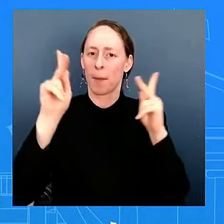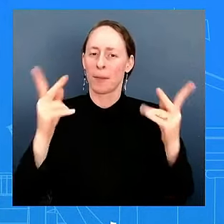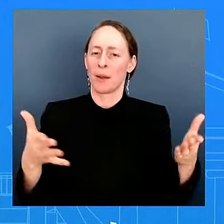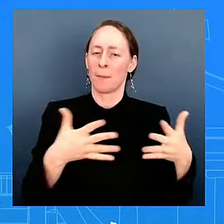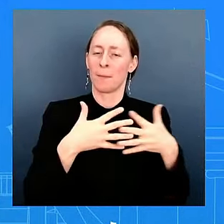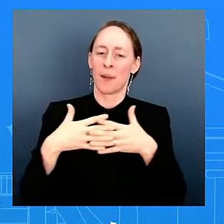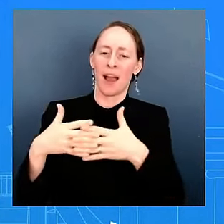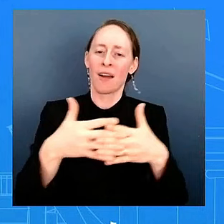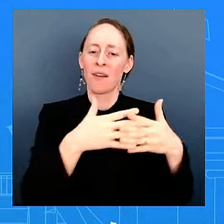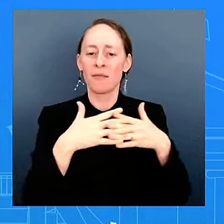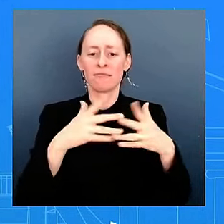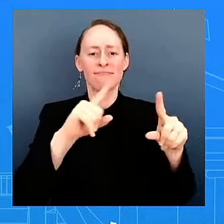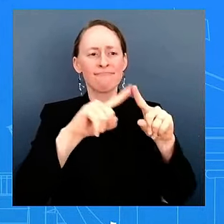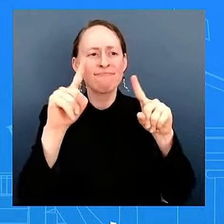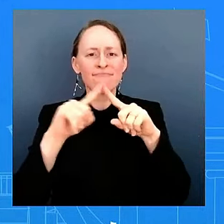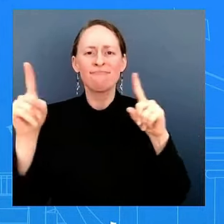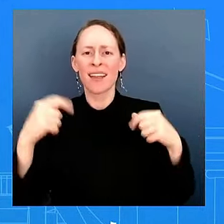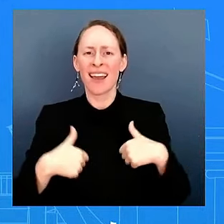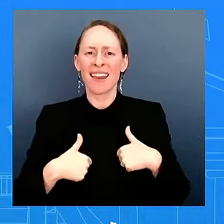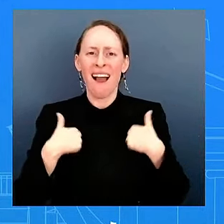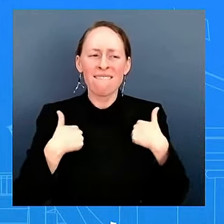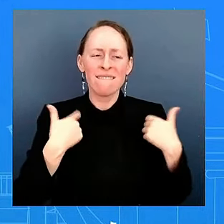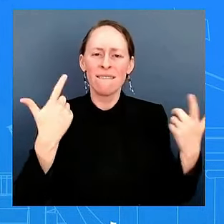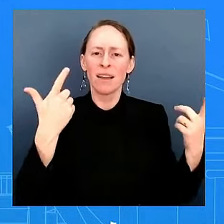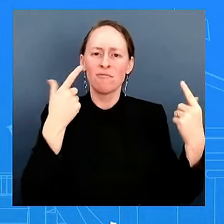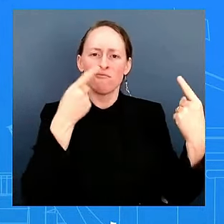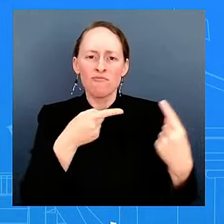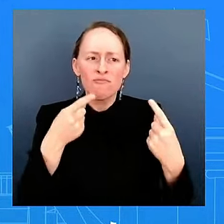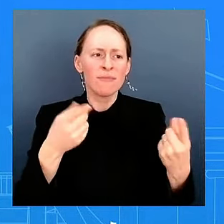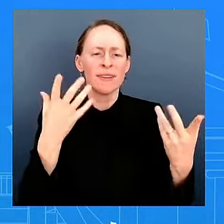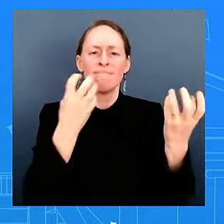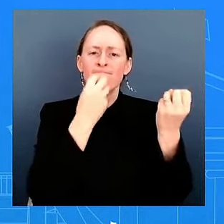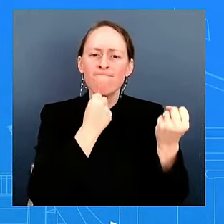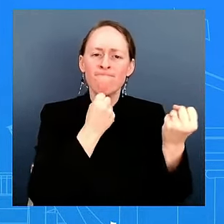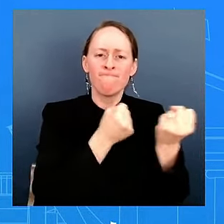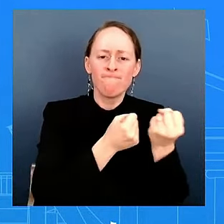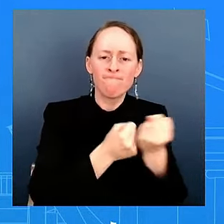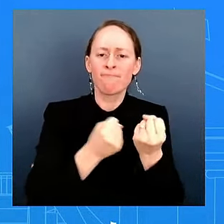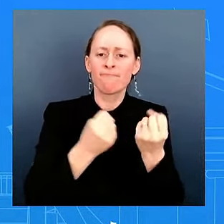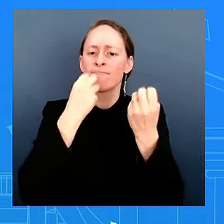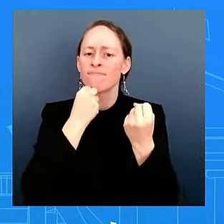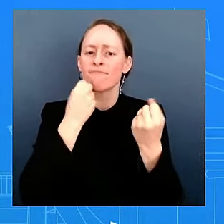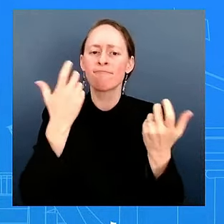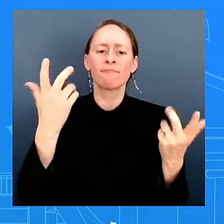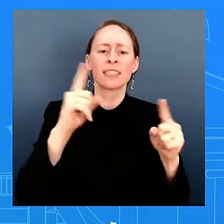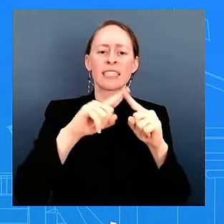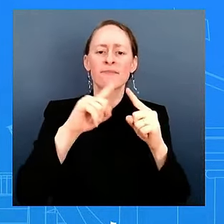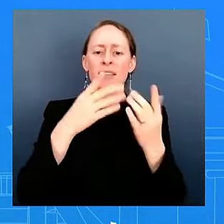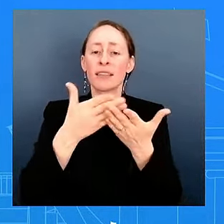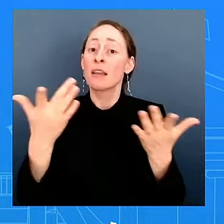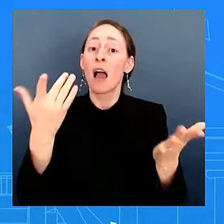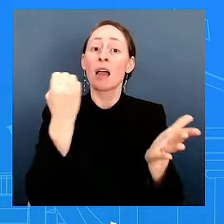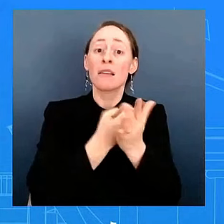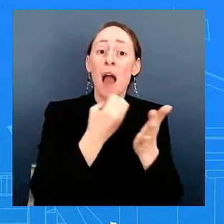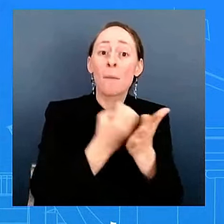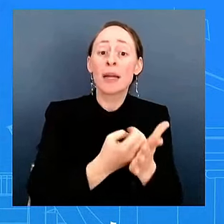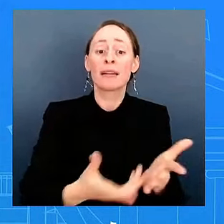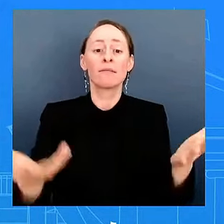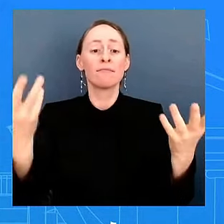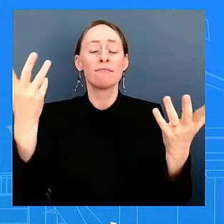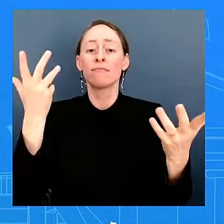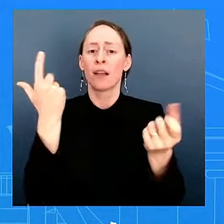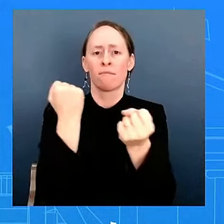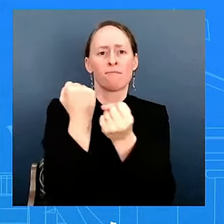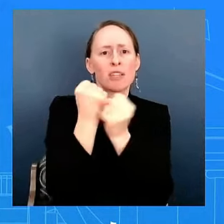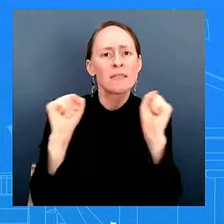it's about freedom and democracy, whether it's about making sure that we lower costs. Those are things that the President is always very clear about. I'm not going to get